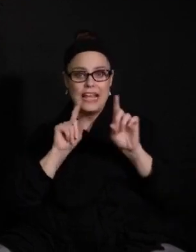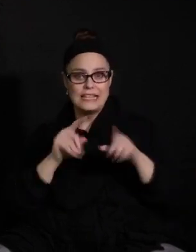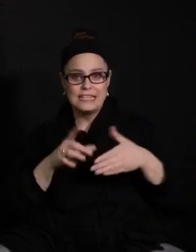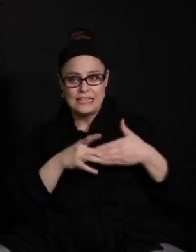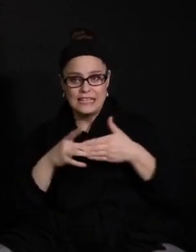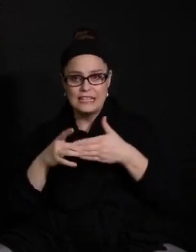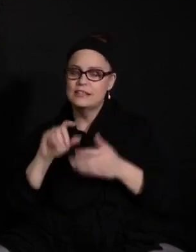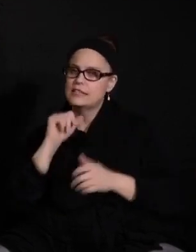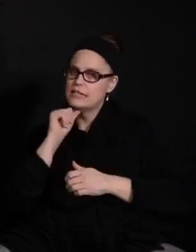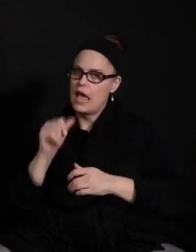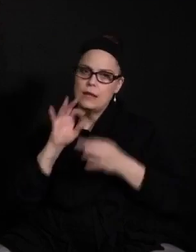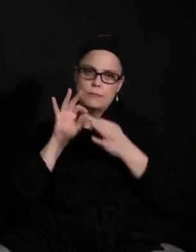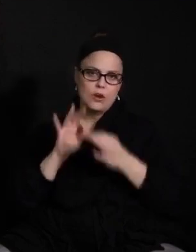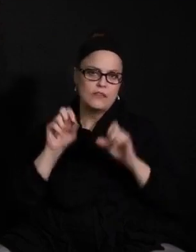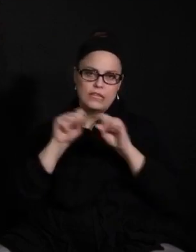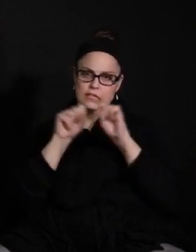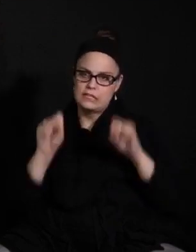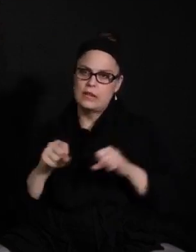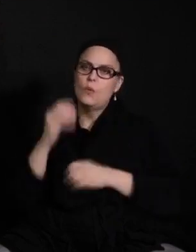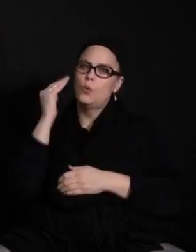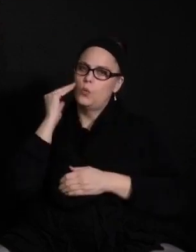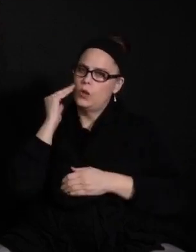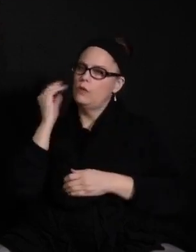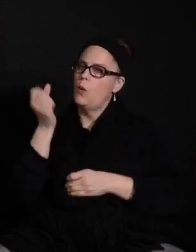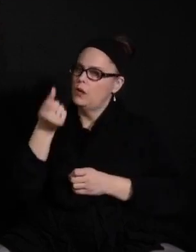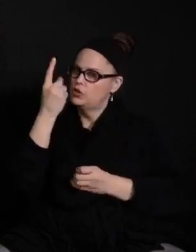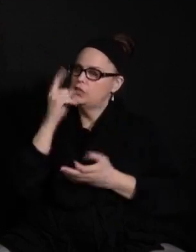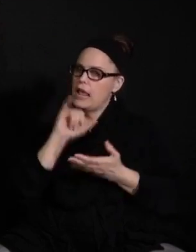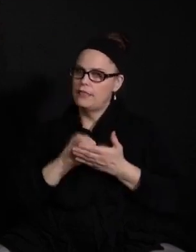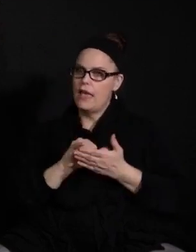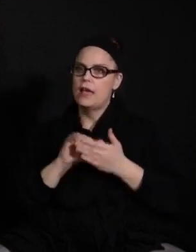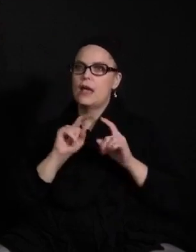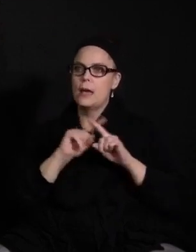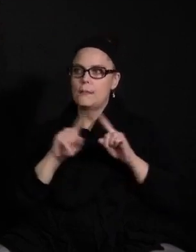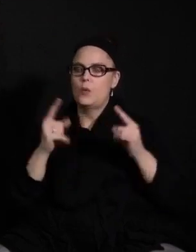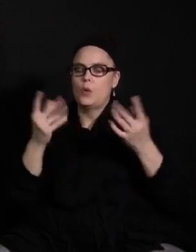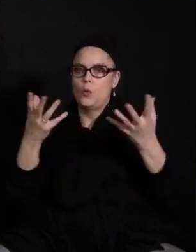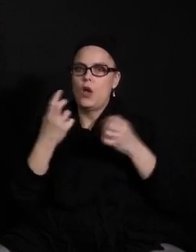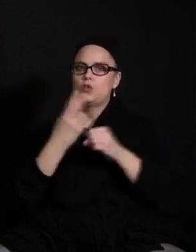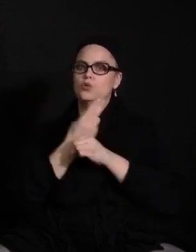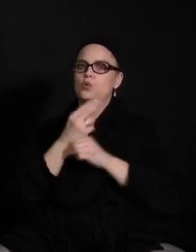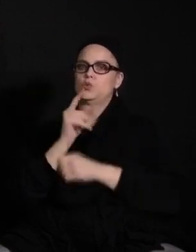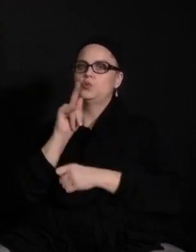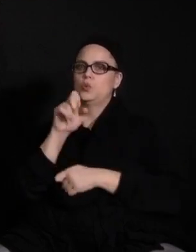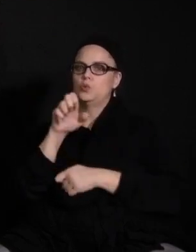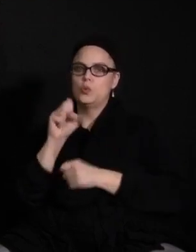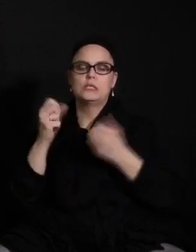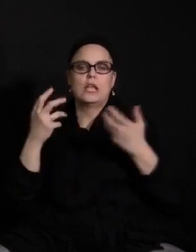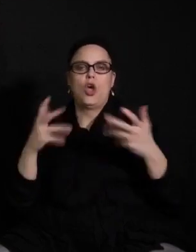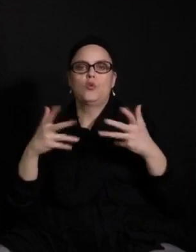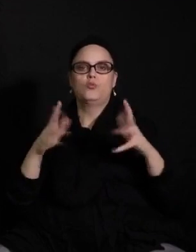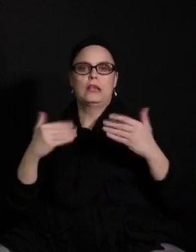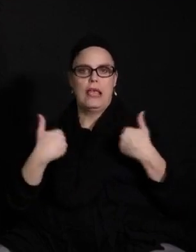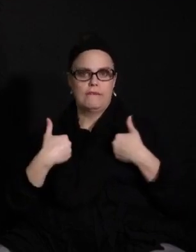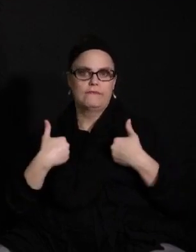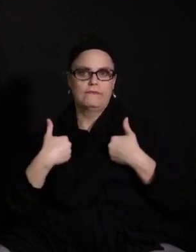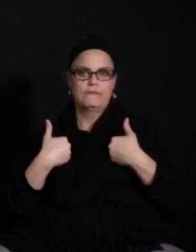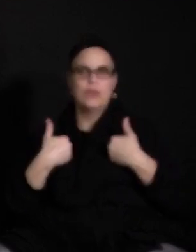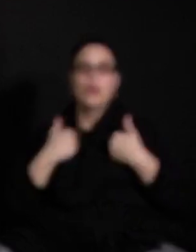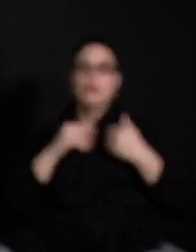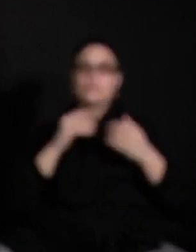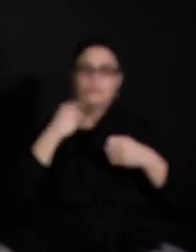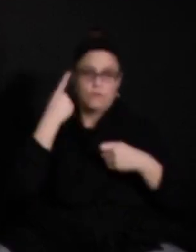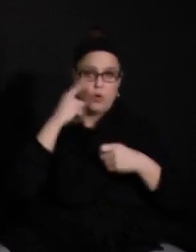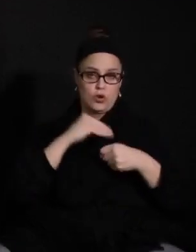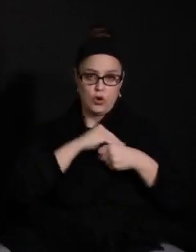It's not a perfect system and we recognize that, but we want to make sure we use the tool that already existed. And then as far as COVID reporting,